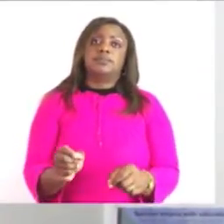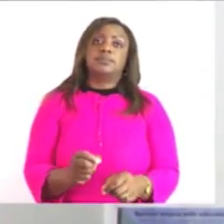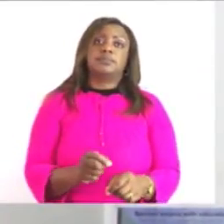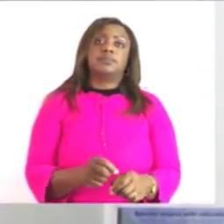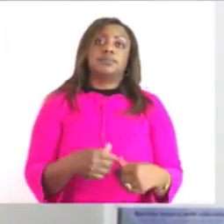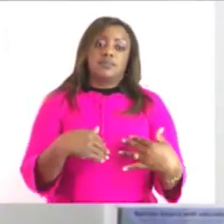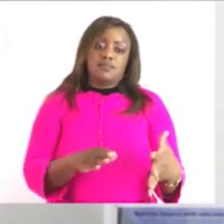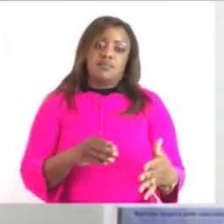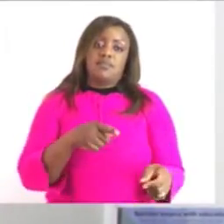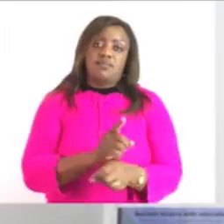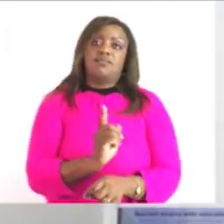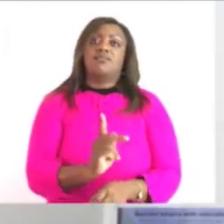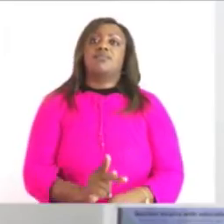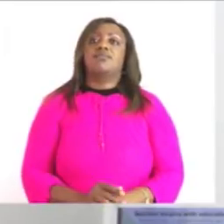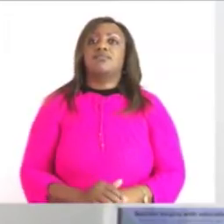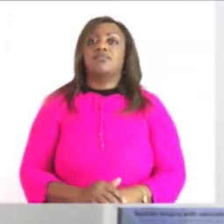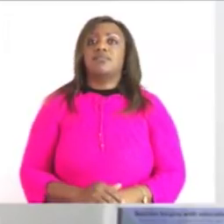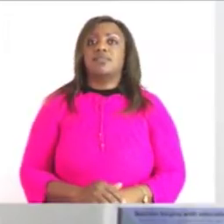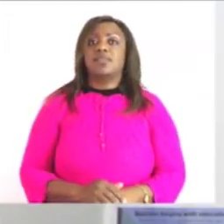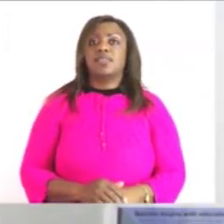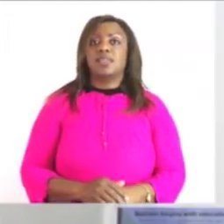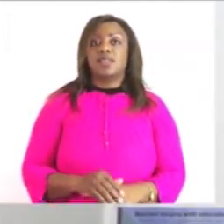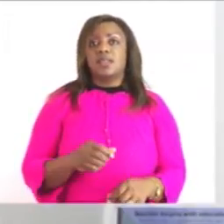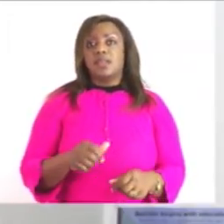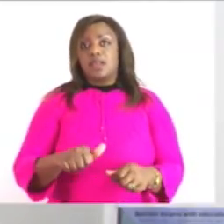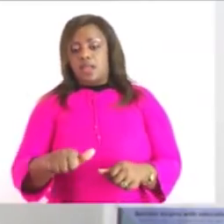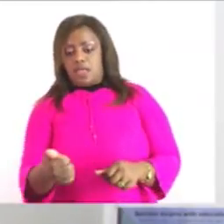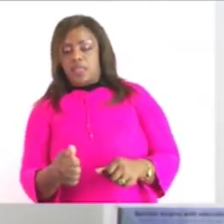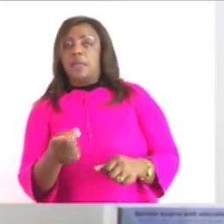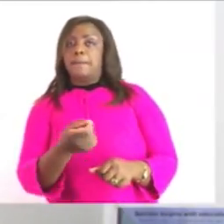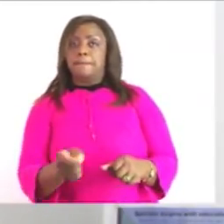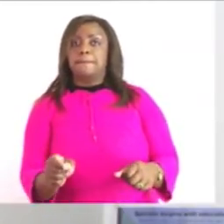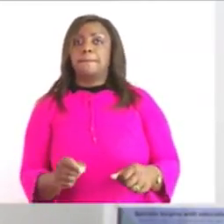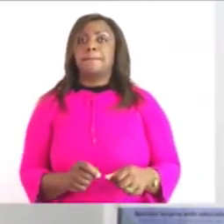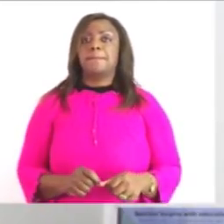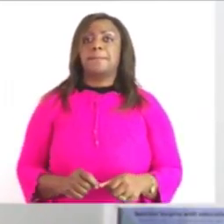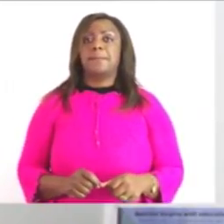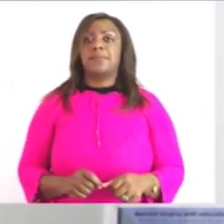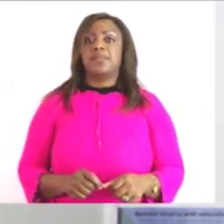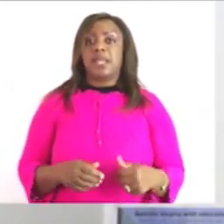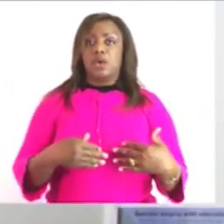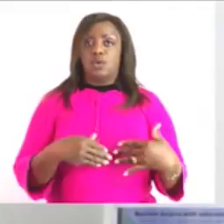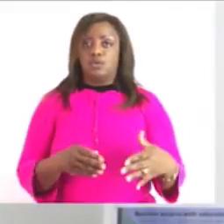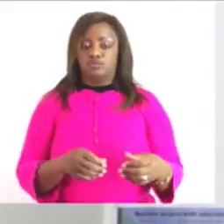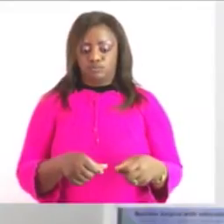so we will use this pen yeah you can just start measuring it